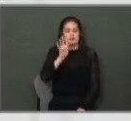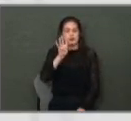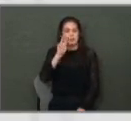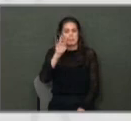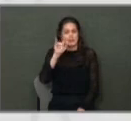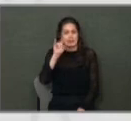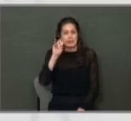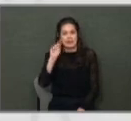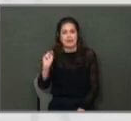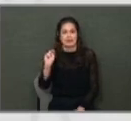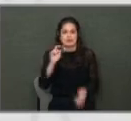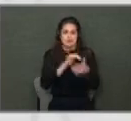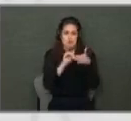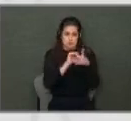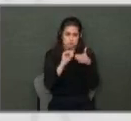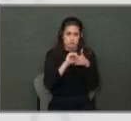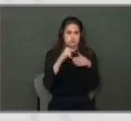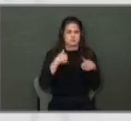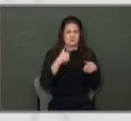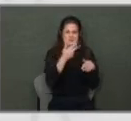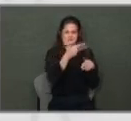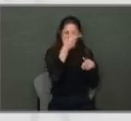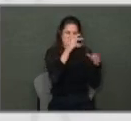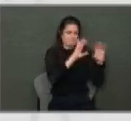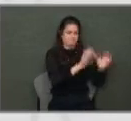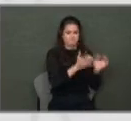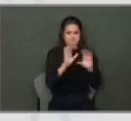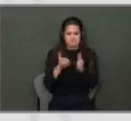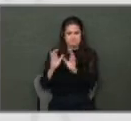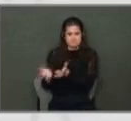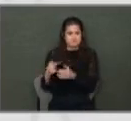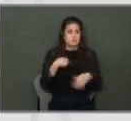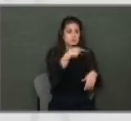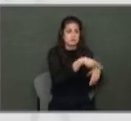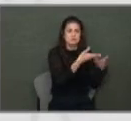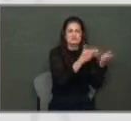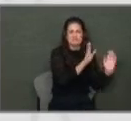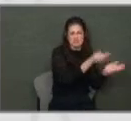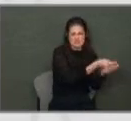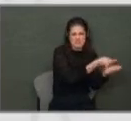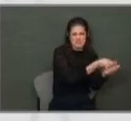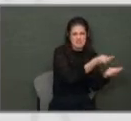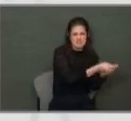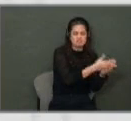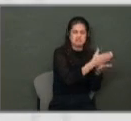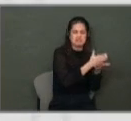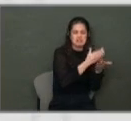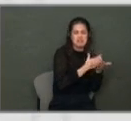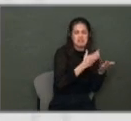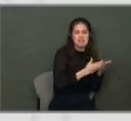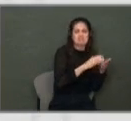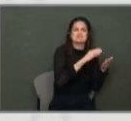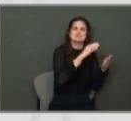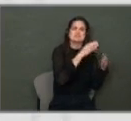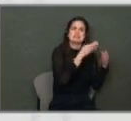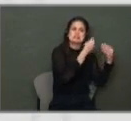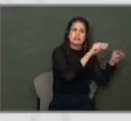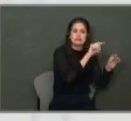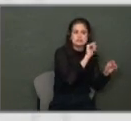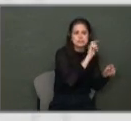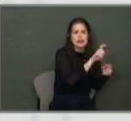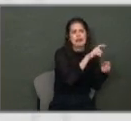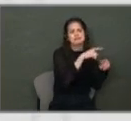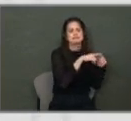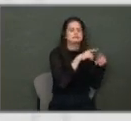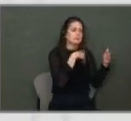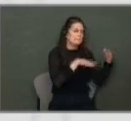It's made up of three main categories, our general fund, which is where we collect sales tax and property taxes, where we pay for our basic